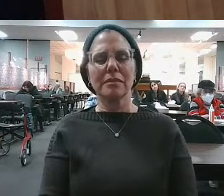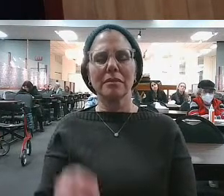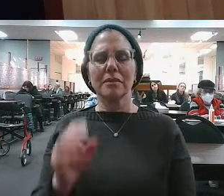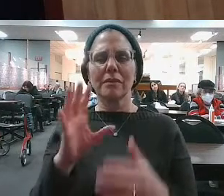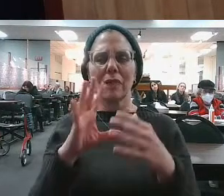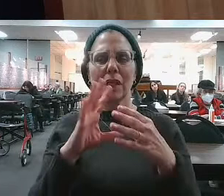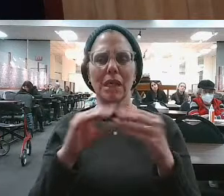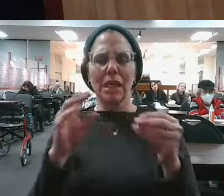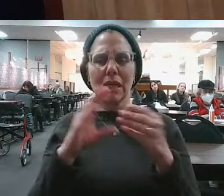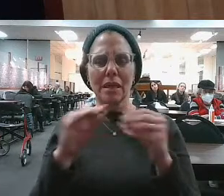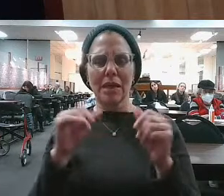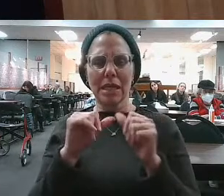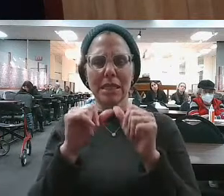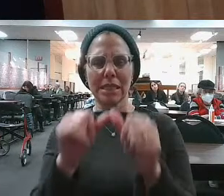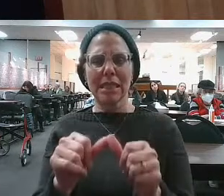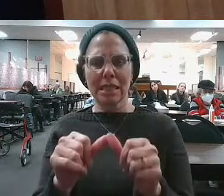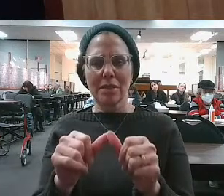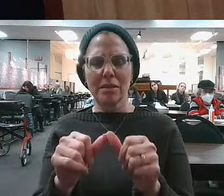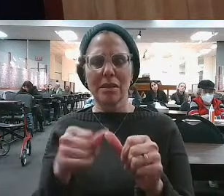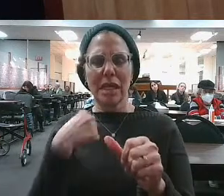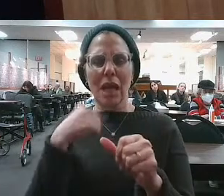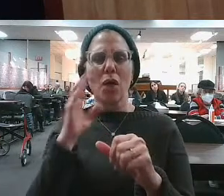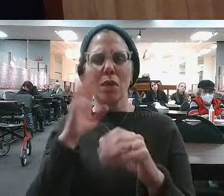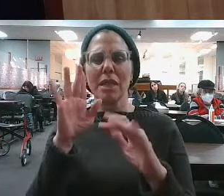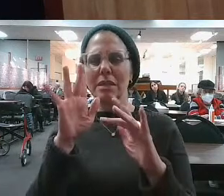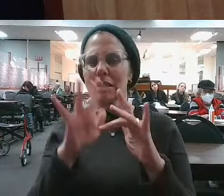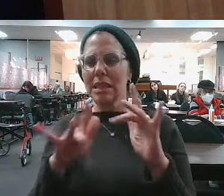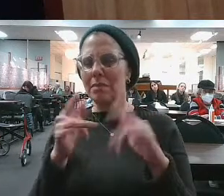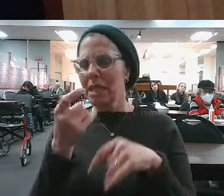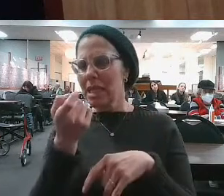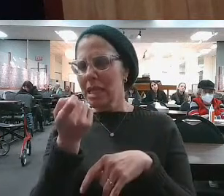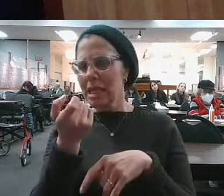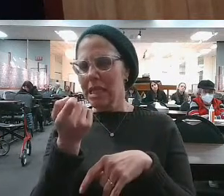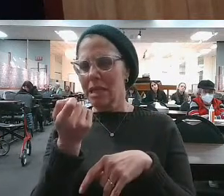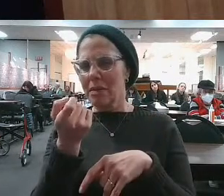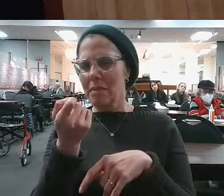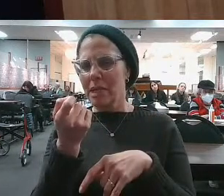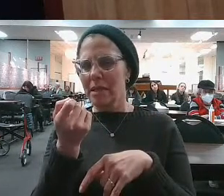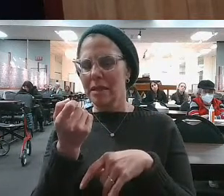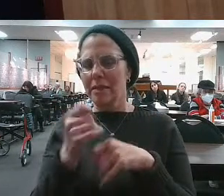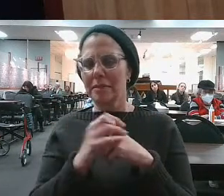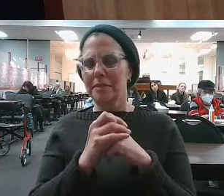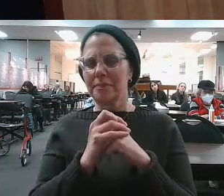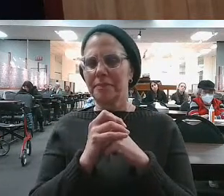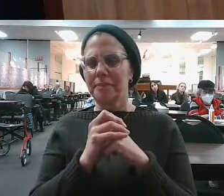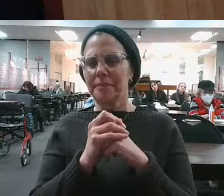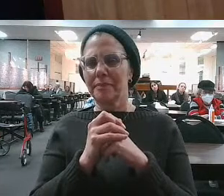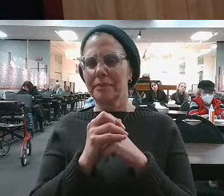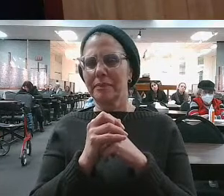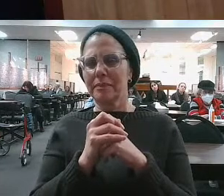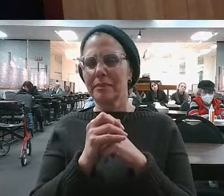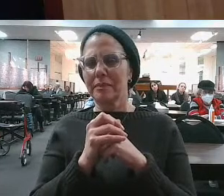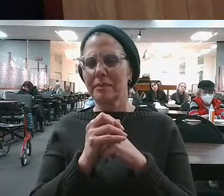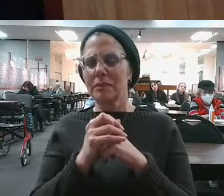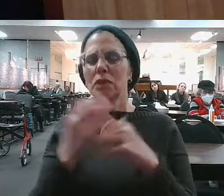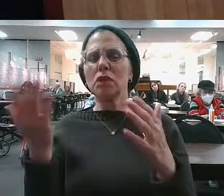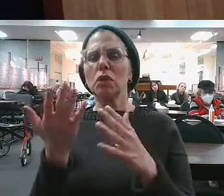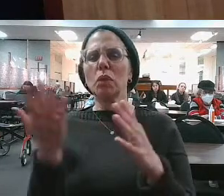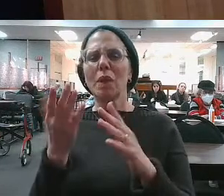So the Hassan Sofer goes on a little bit. And I'm going to skip. He skips. He skips down a little bit. He says,